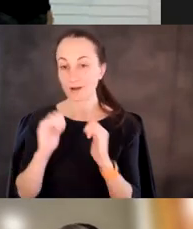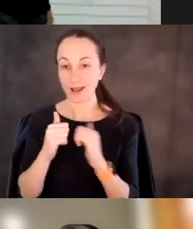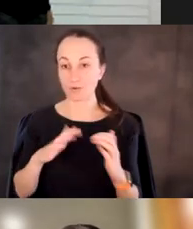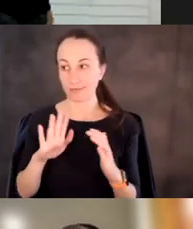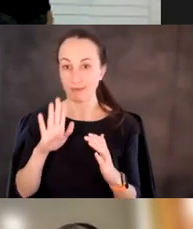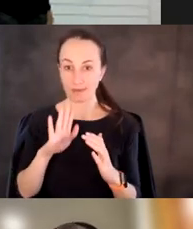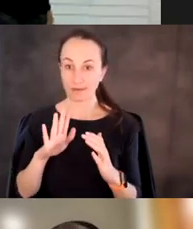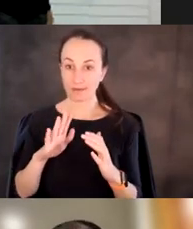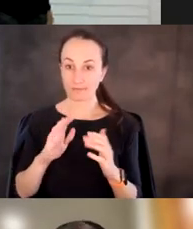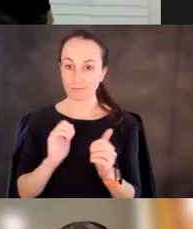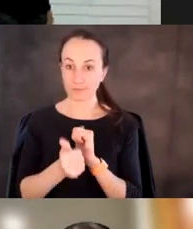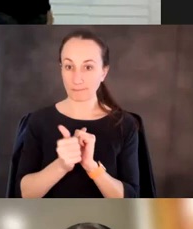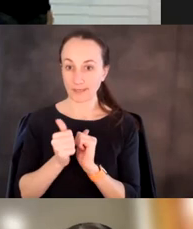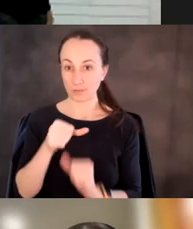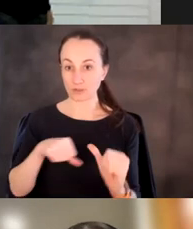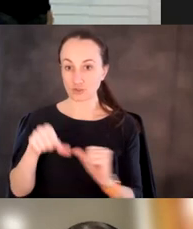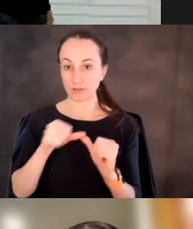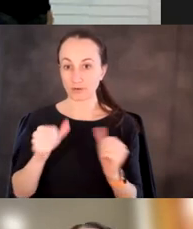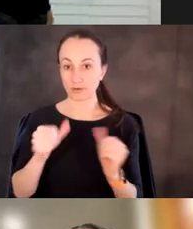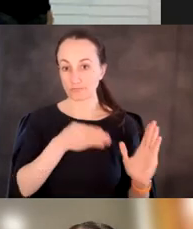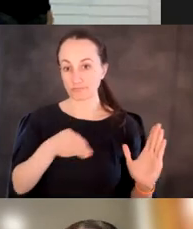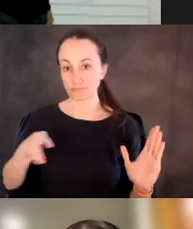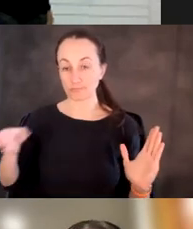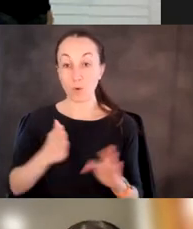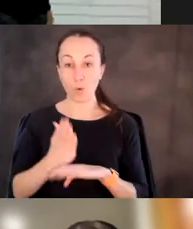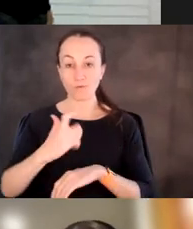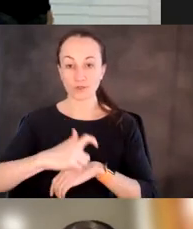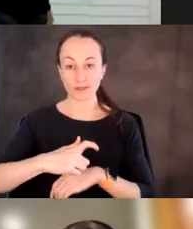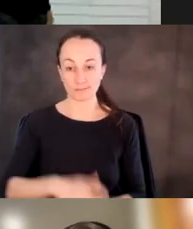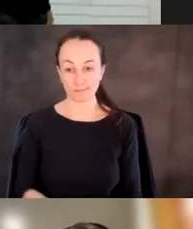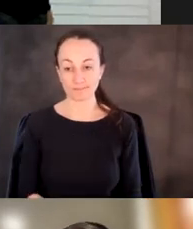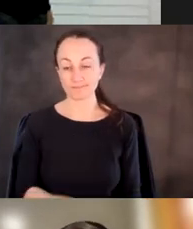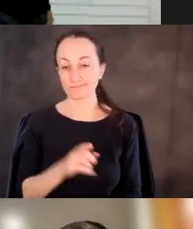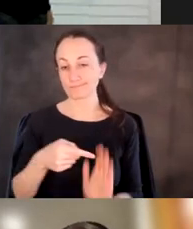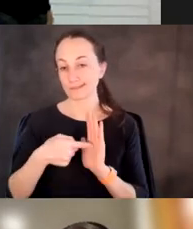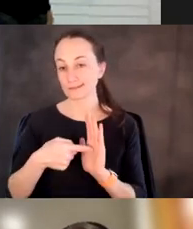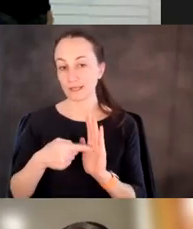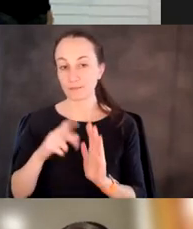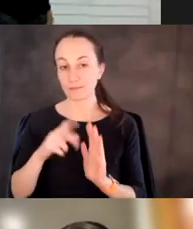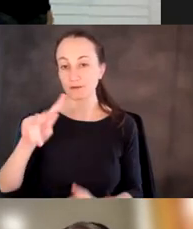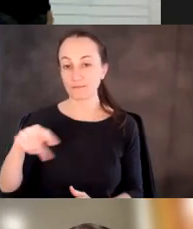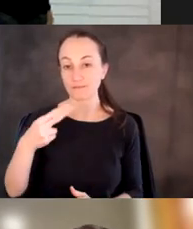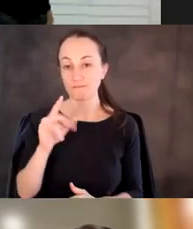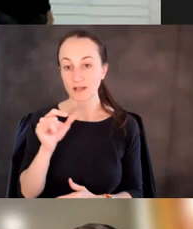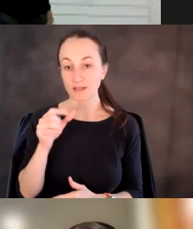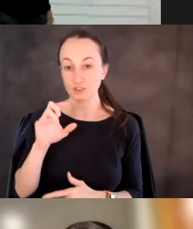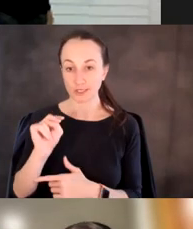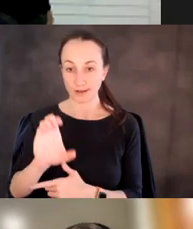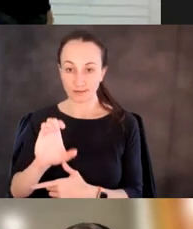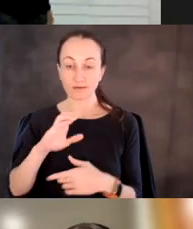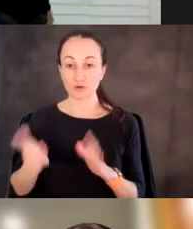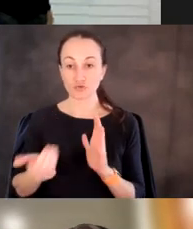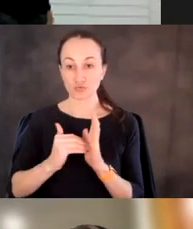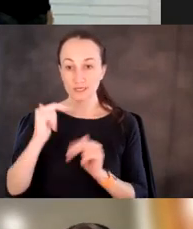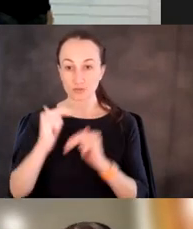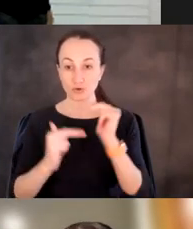another over time, right? And so this is an example, this is an example of the phylogenetic reconstruction and the sort of